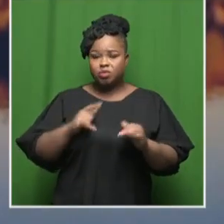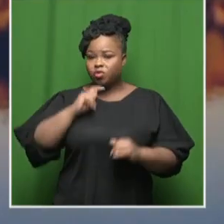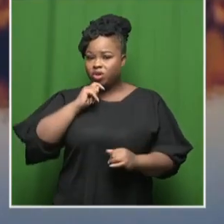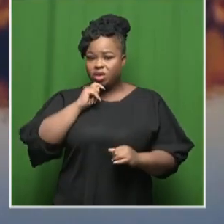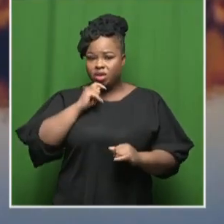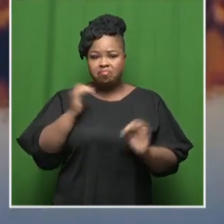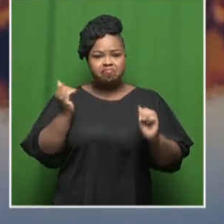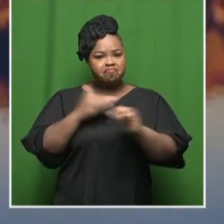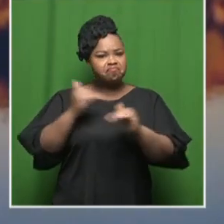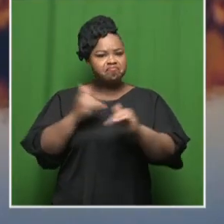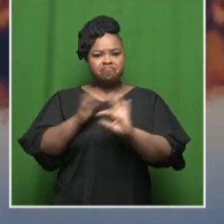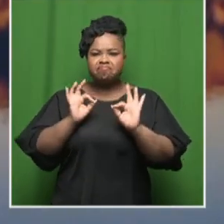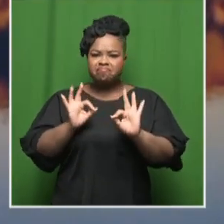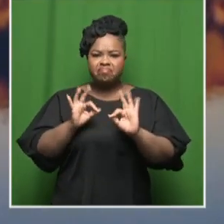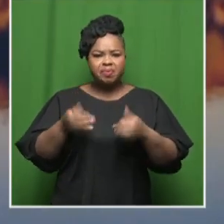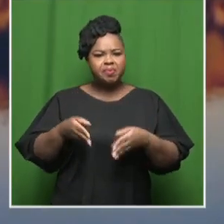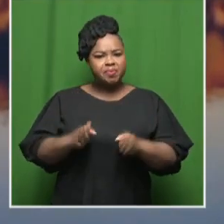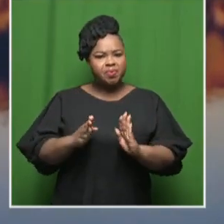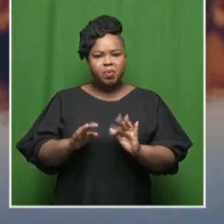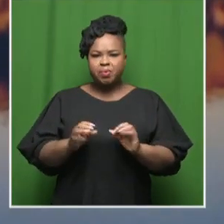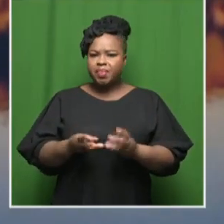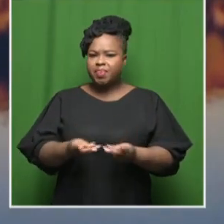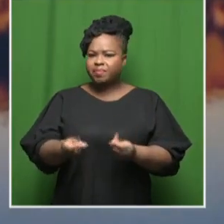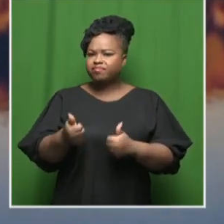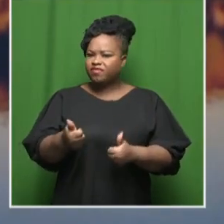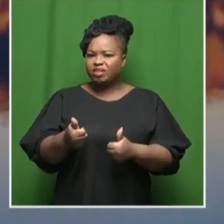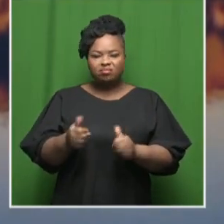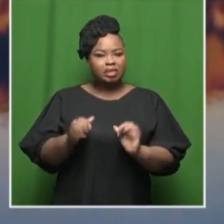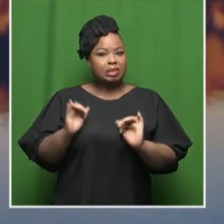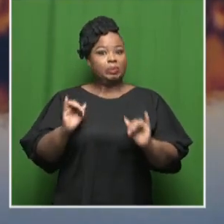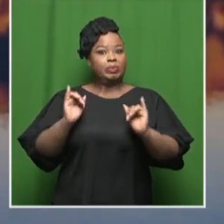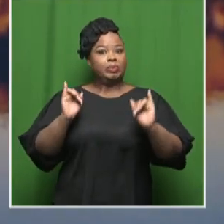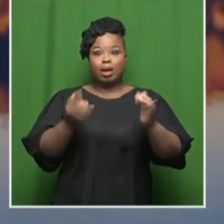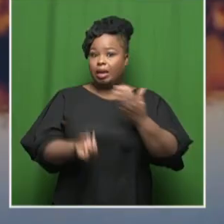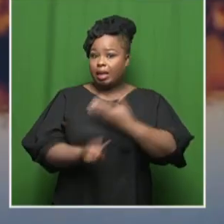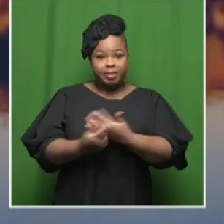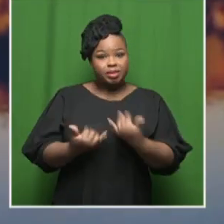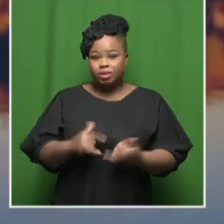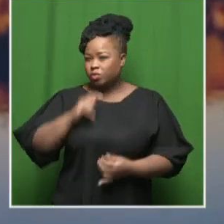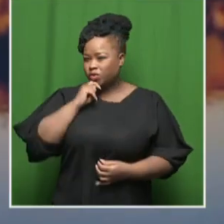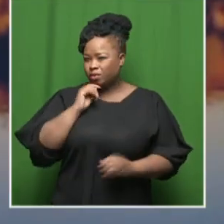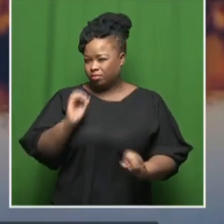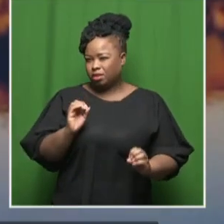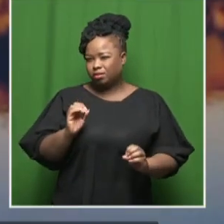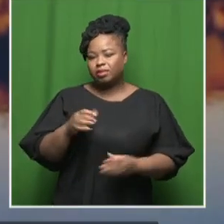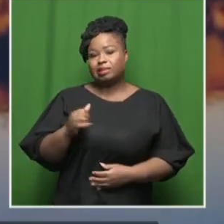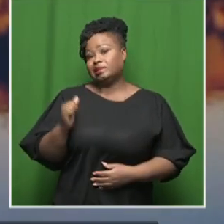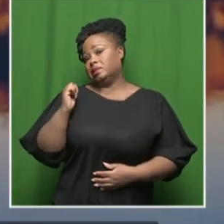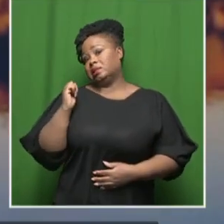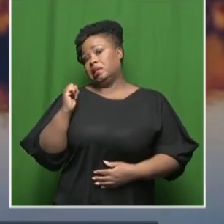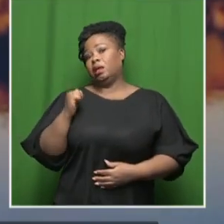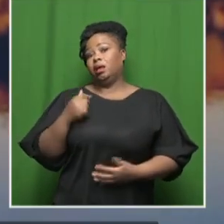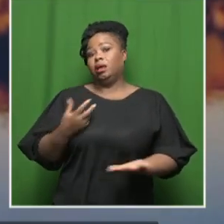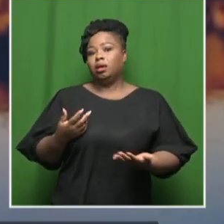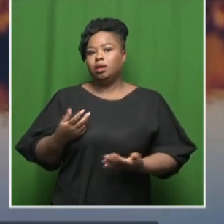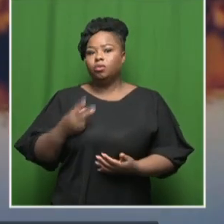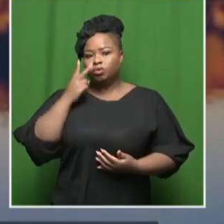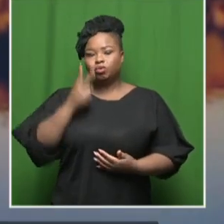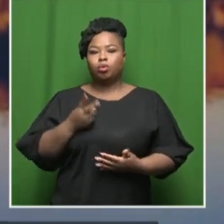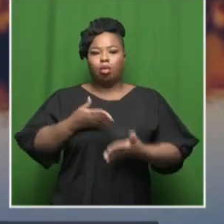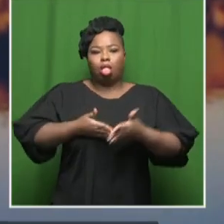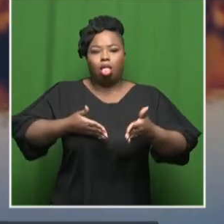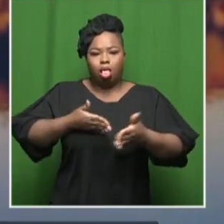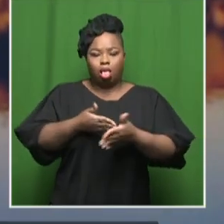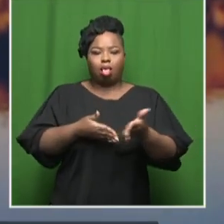and as far as you know, there haven't been any sort of dramatic incidences. Obviously, we did see a lot of cars being stuck on the roads because